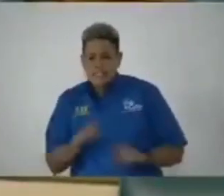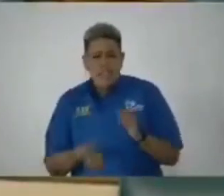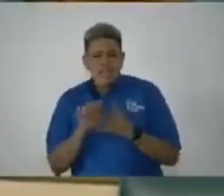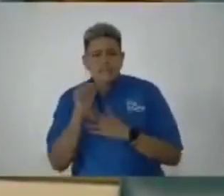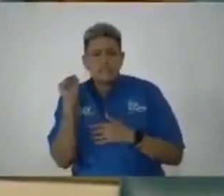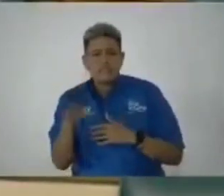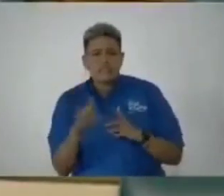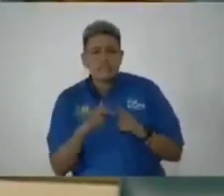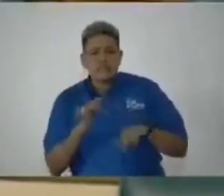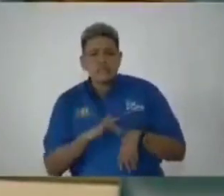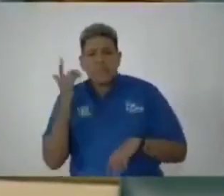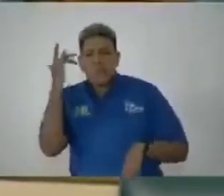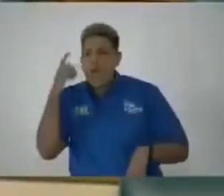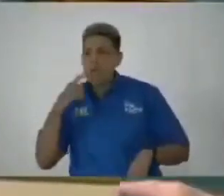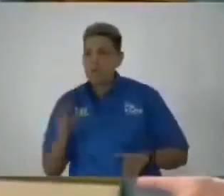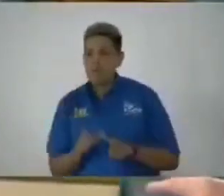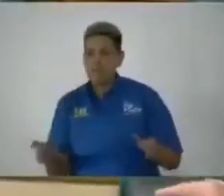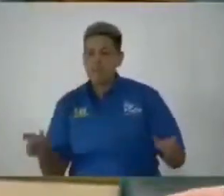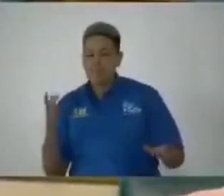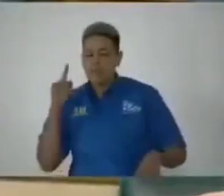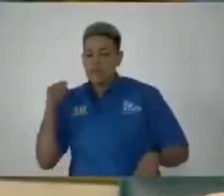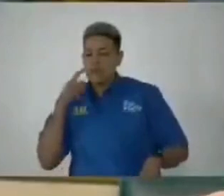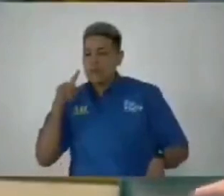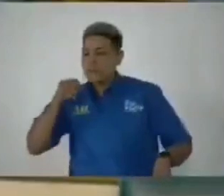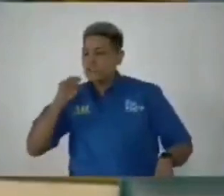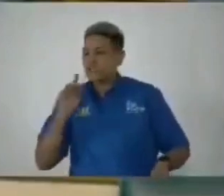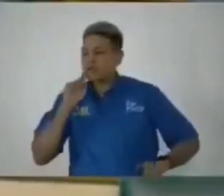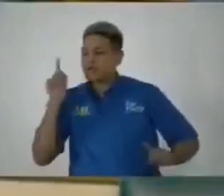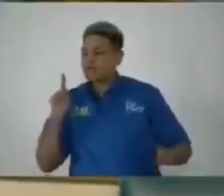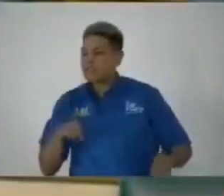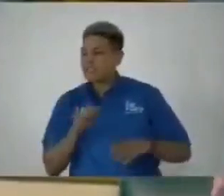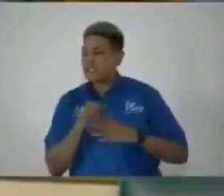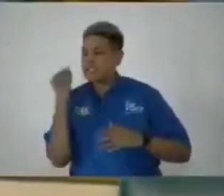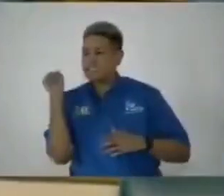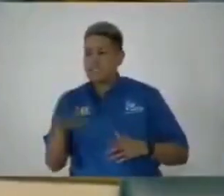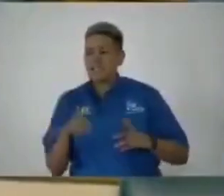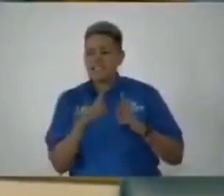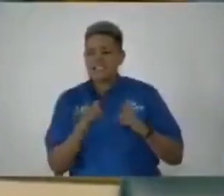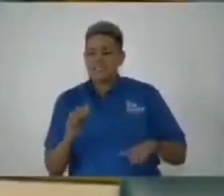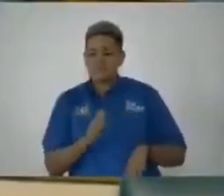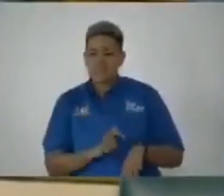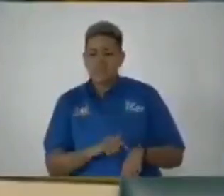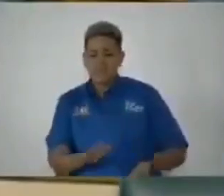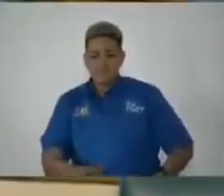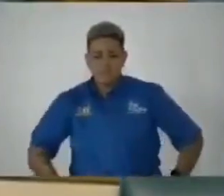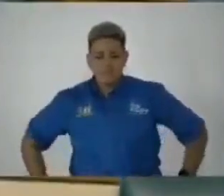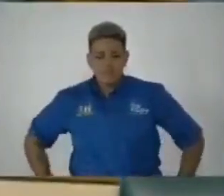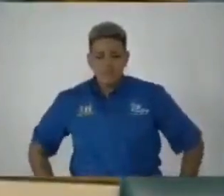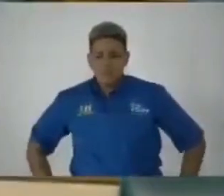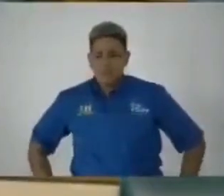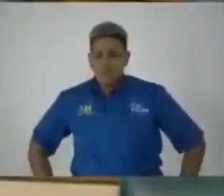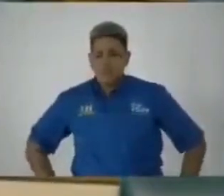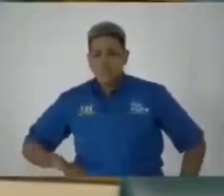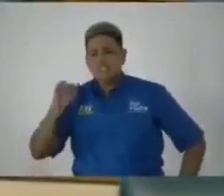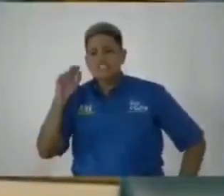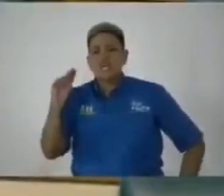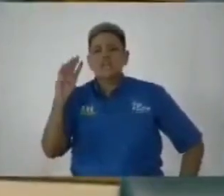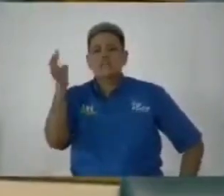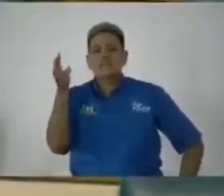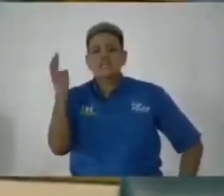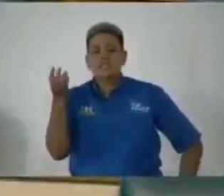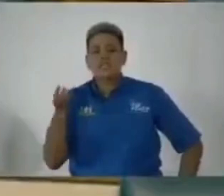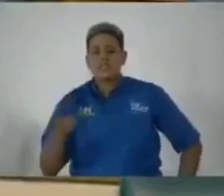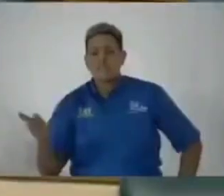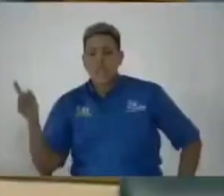at the same time. But when you look at the Petrogram report, it was sent at the same time. Yes. Yes. January the 6th. And